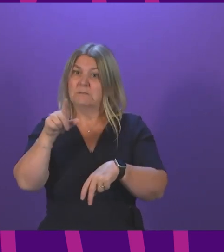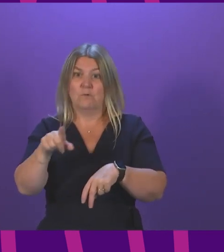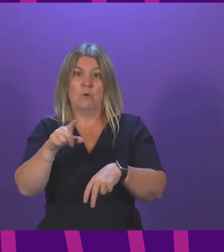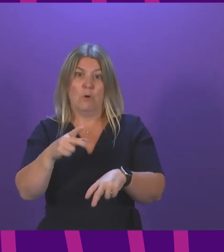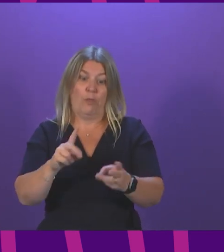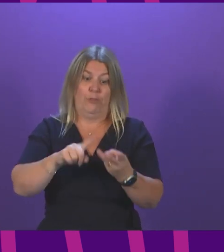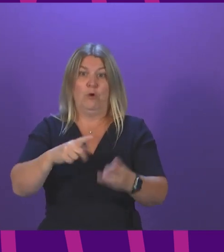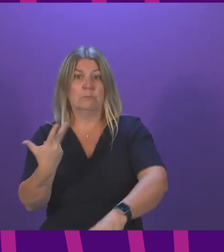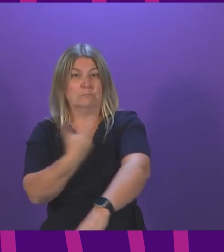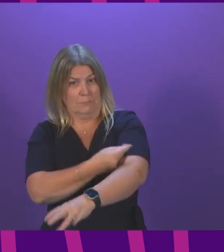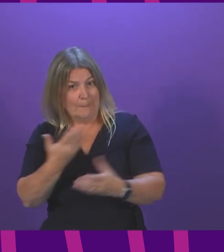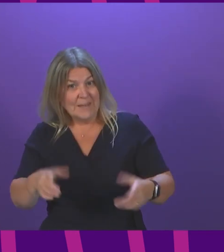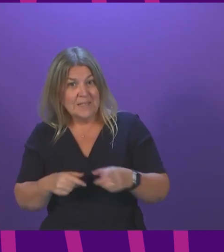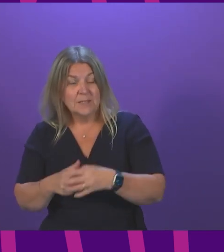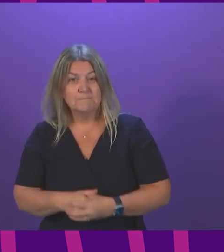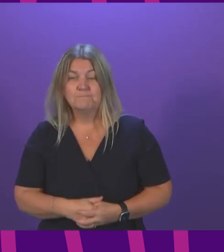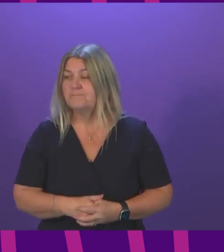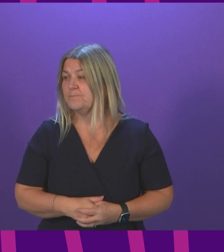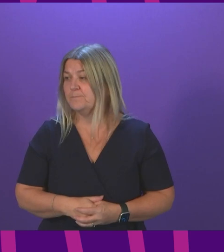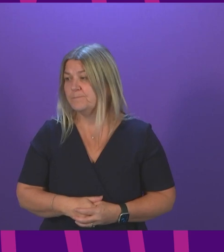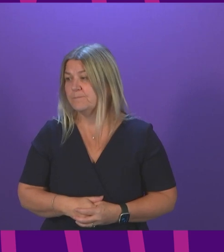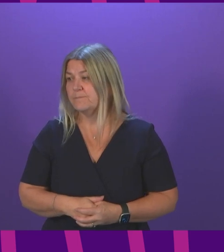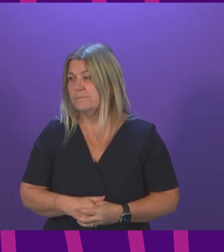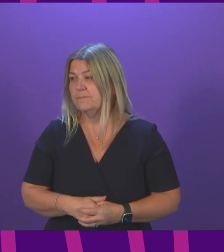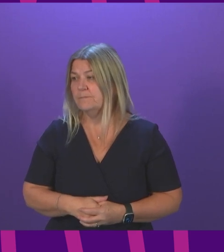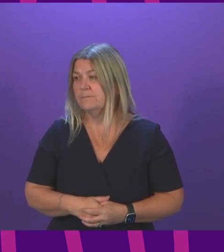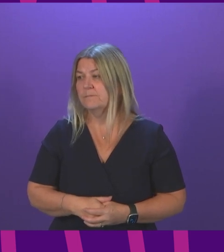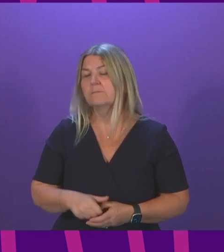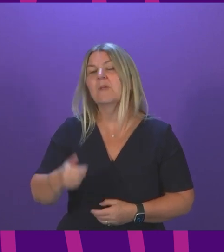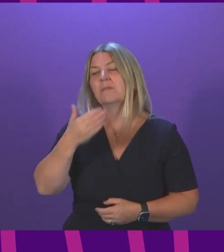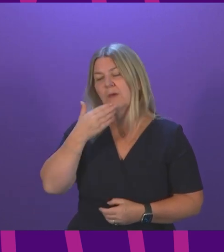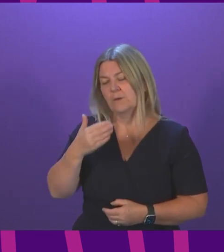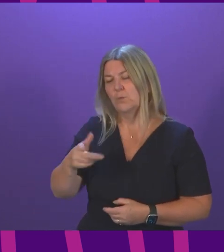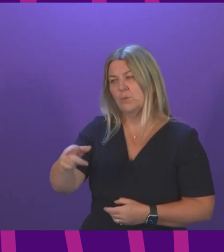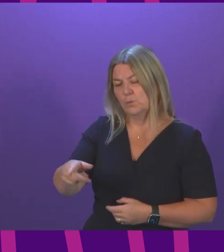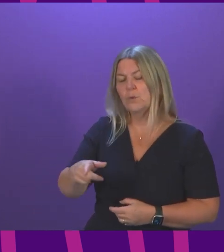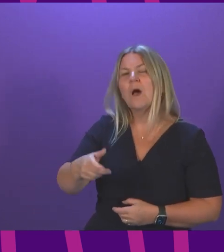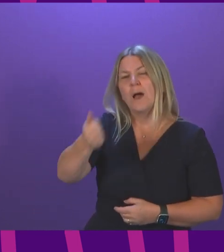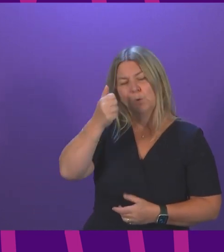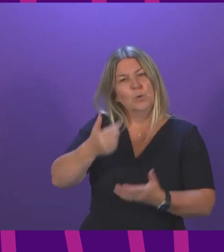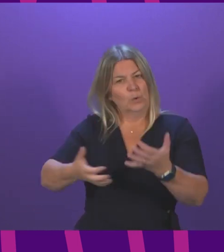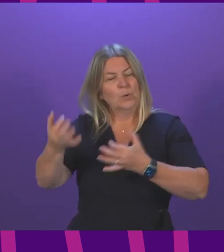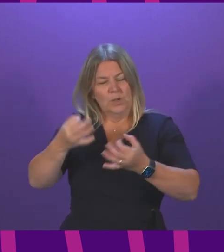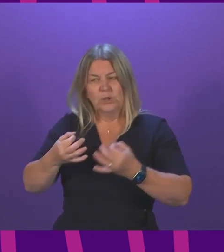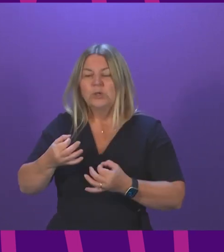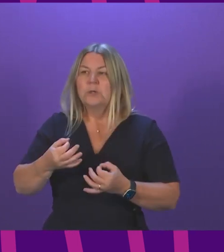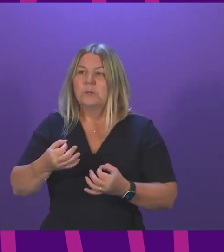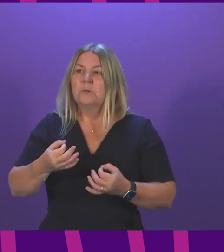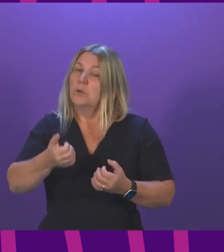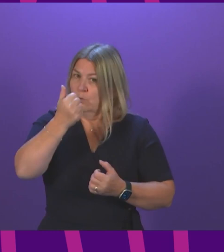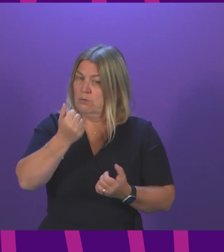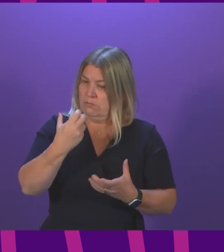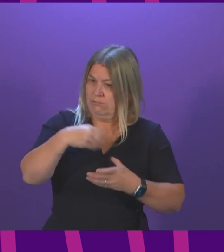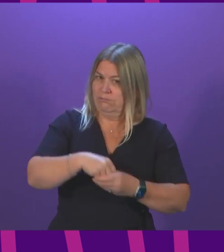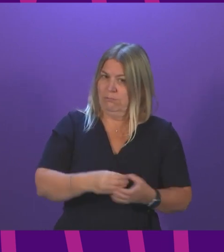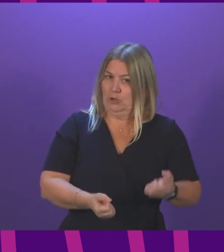Government Secretary. Can I say to Polly McNeill that I know she asked the question with absolute sincerity, and I, as a former Justice Secretary, know